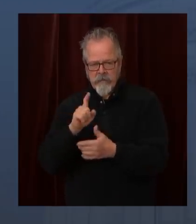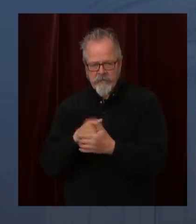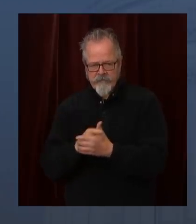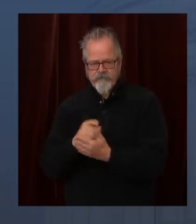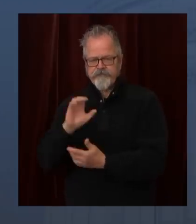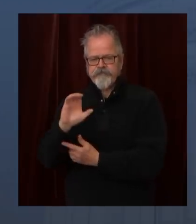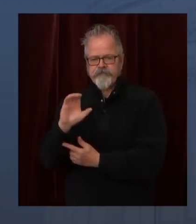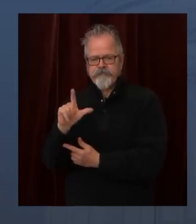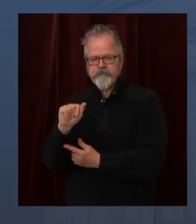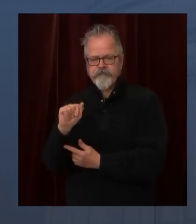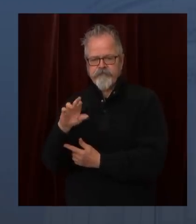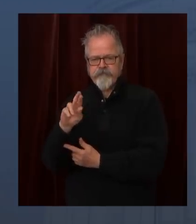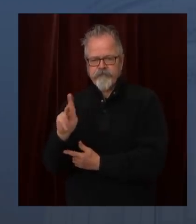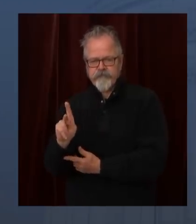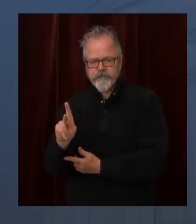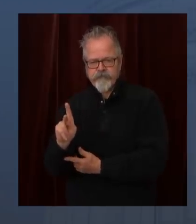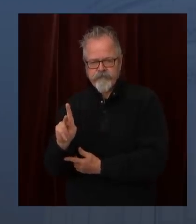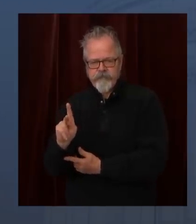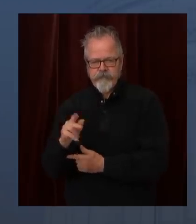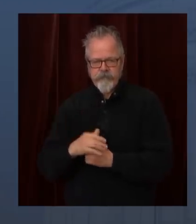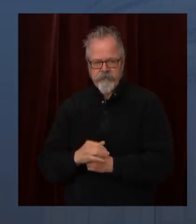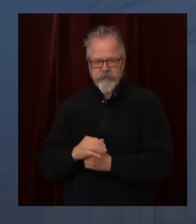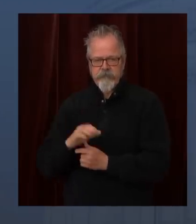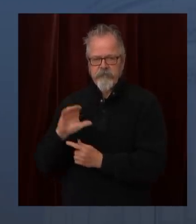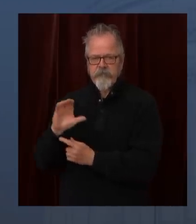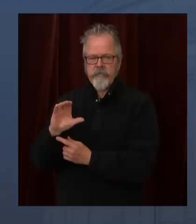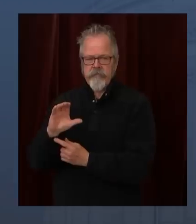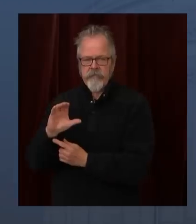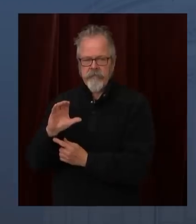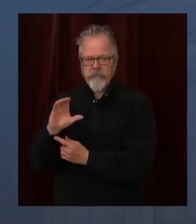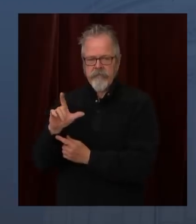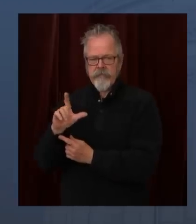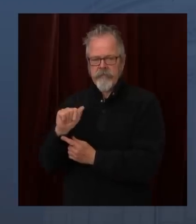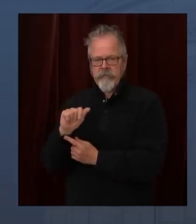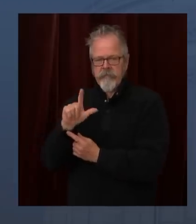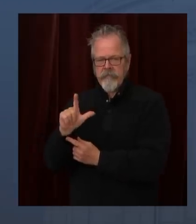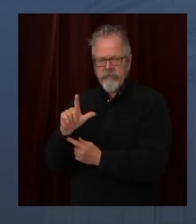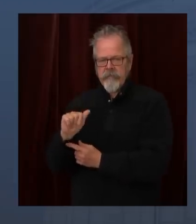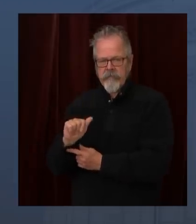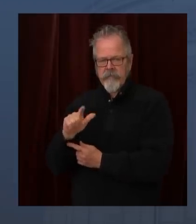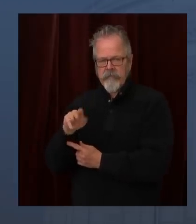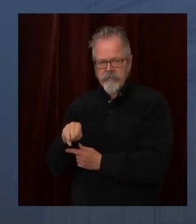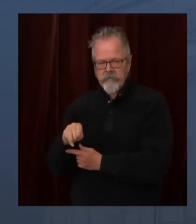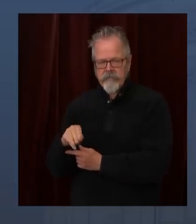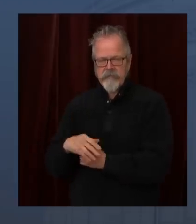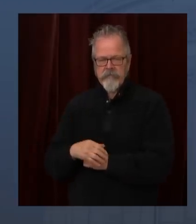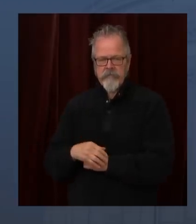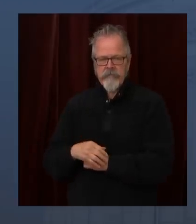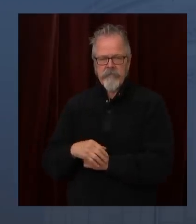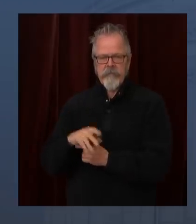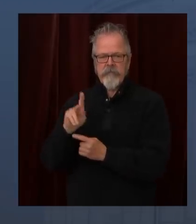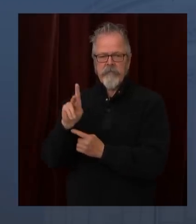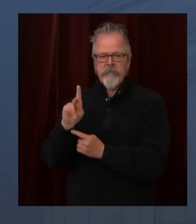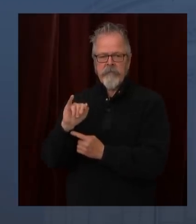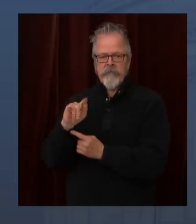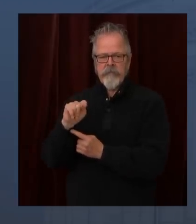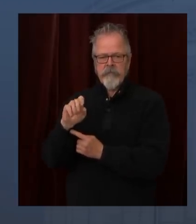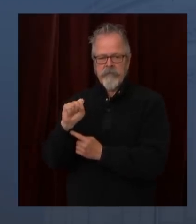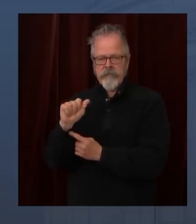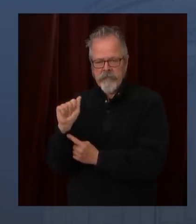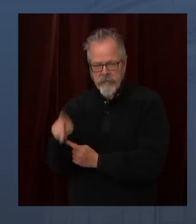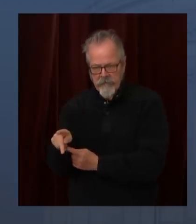So as of Monday, we have approved 10 counties to move into Phase 2 of our four-phase Safe Start Recovery Plan,